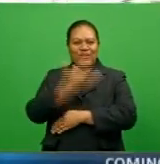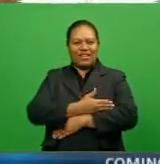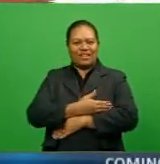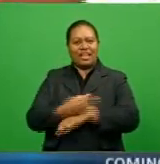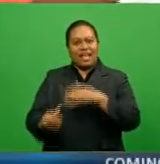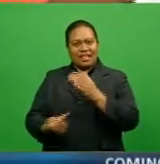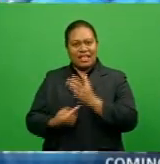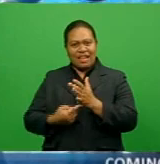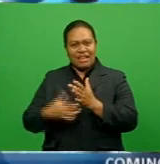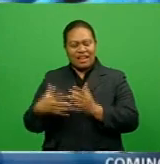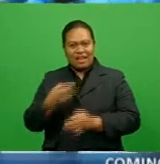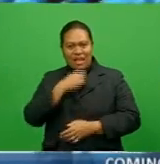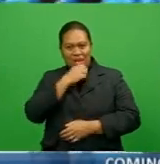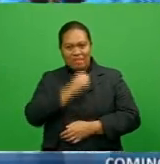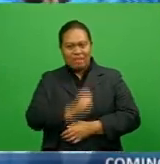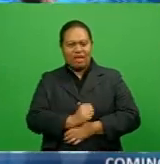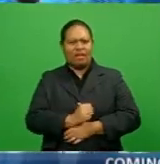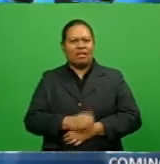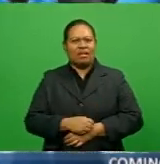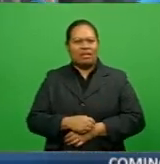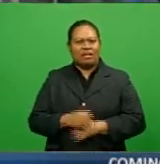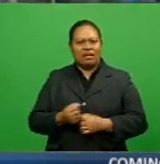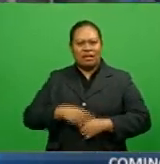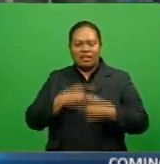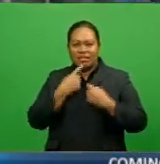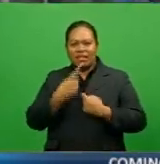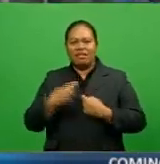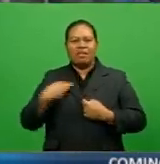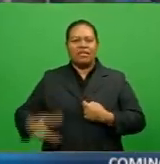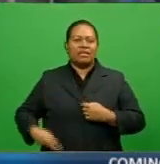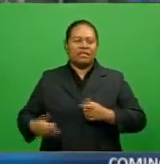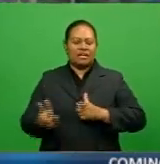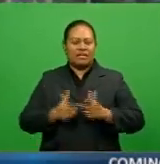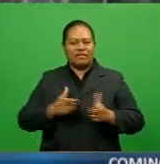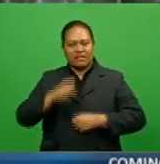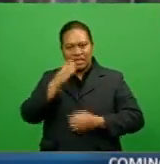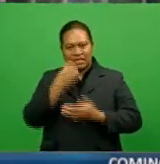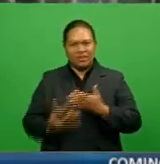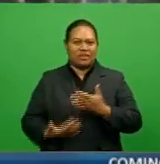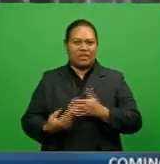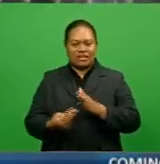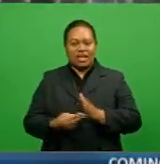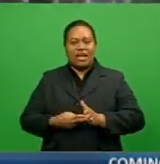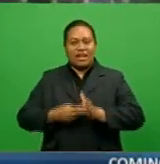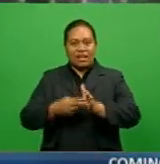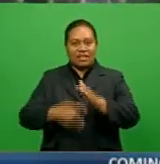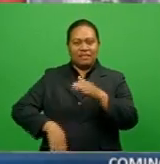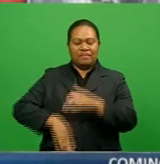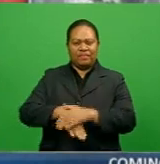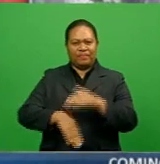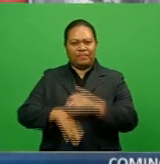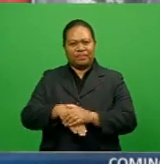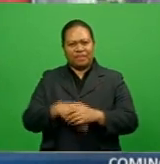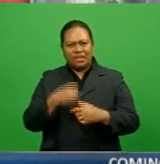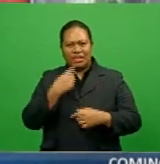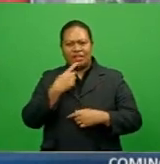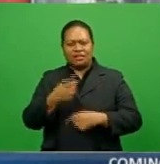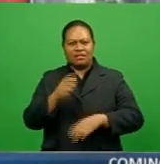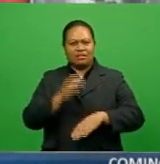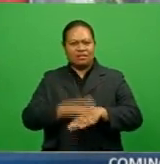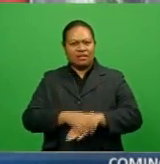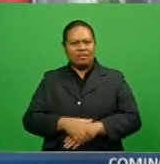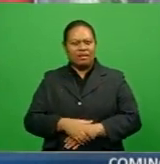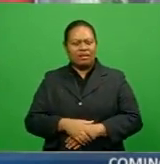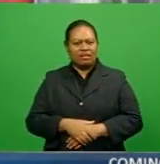Tani Alisson Rumu tells of Mara 7's experience. And Nandi football faces major setback. Listen